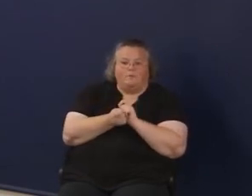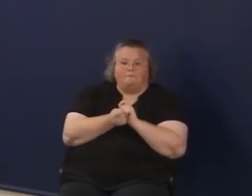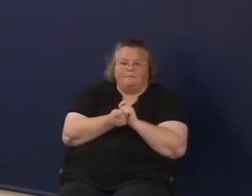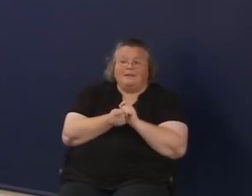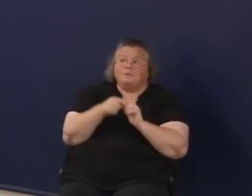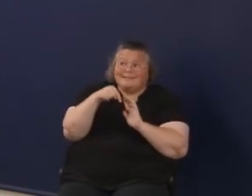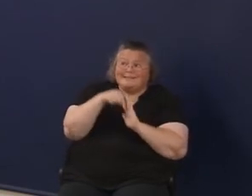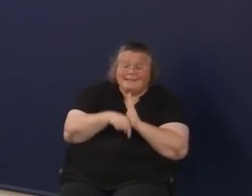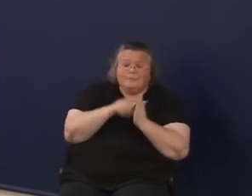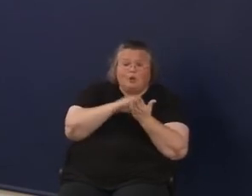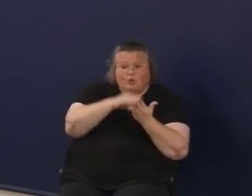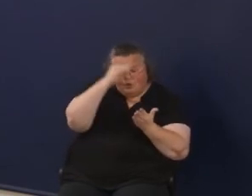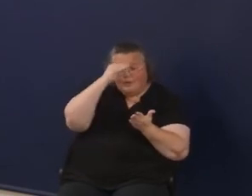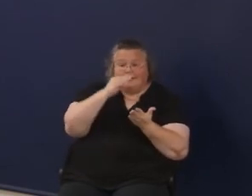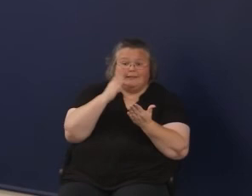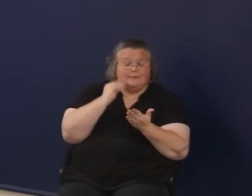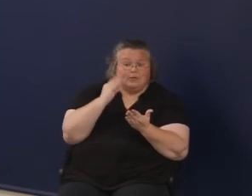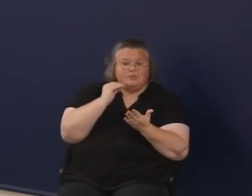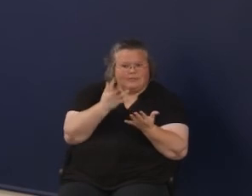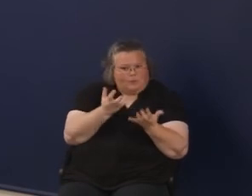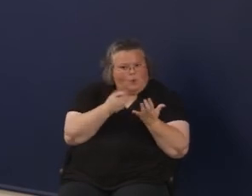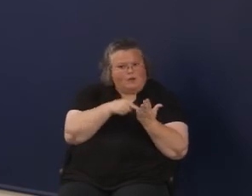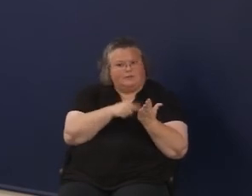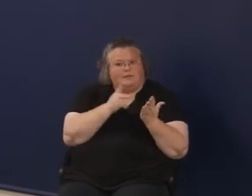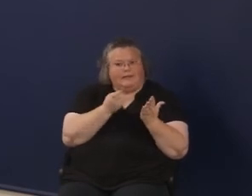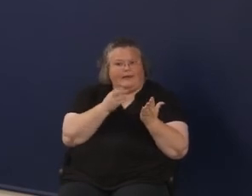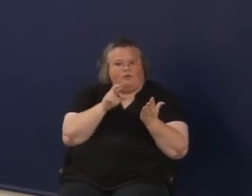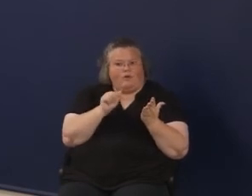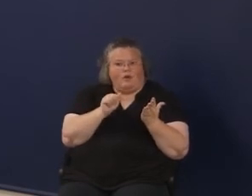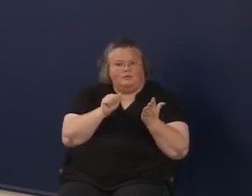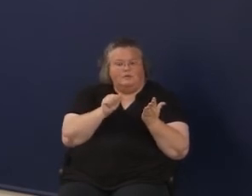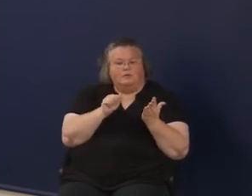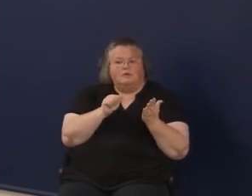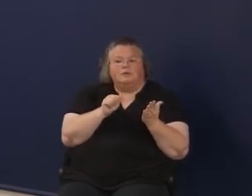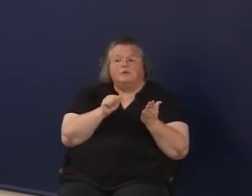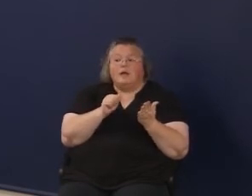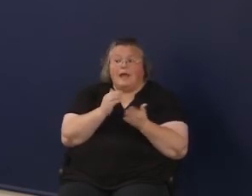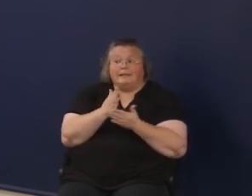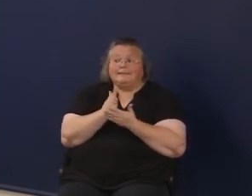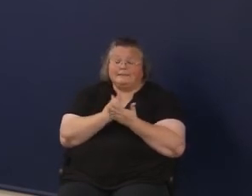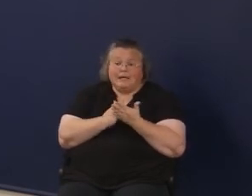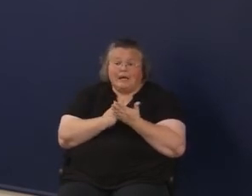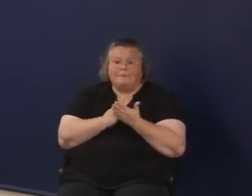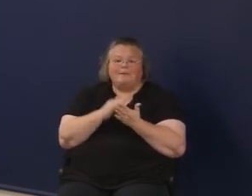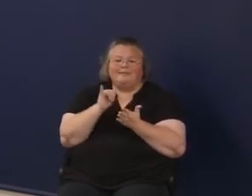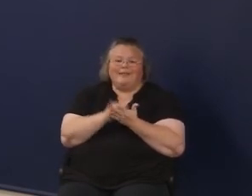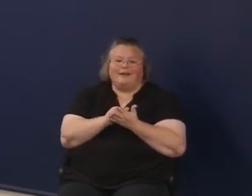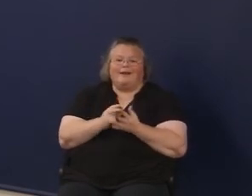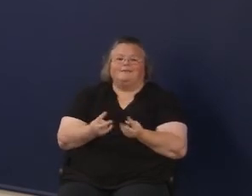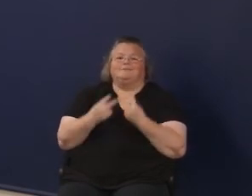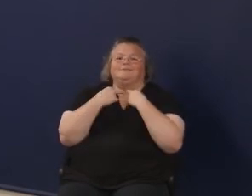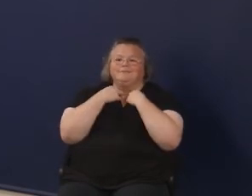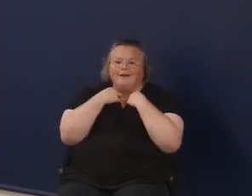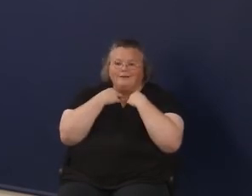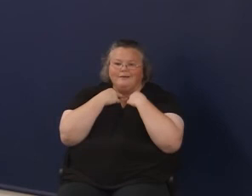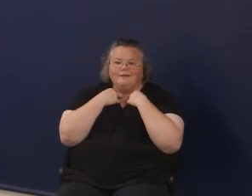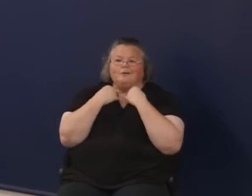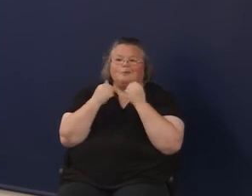experience that it was trying to bring about. And to some degree that got caught in the